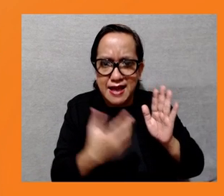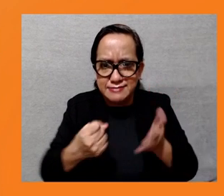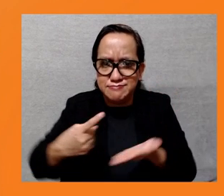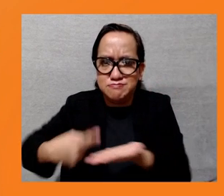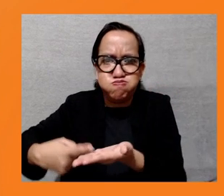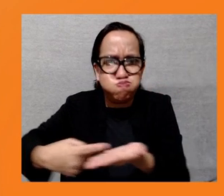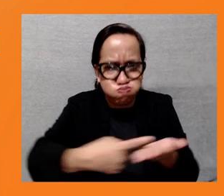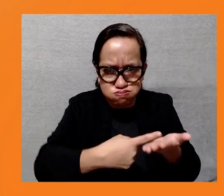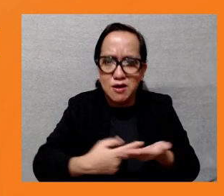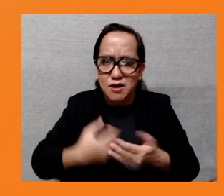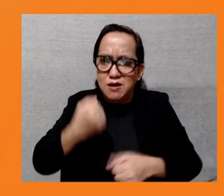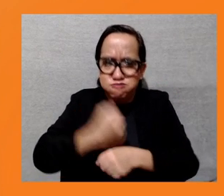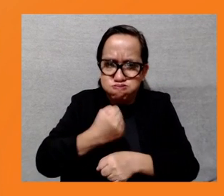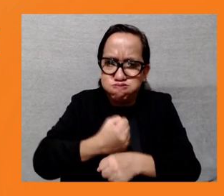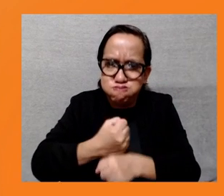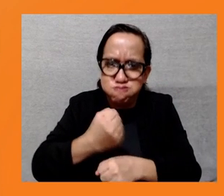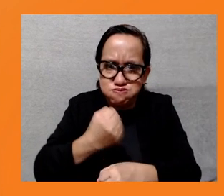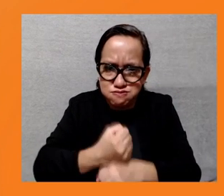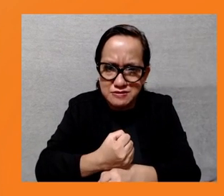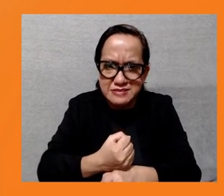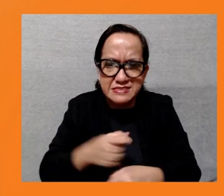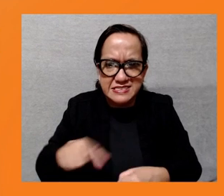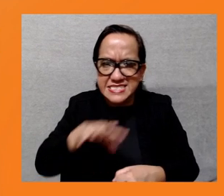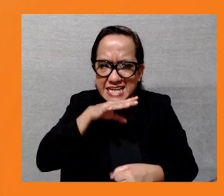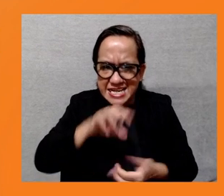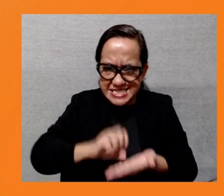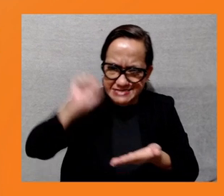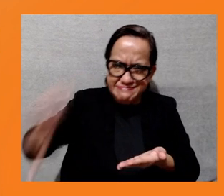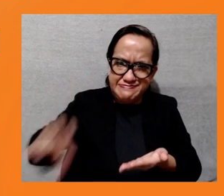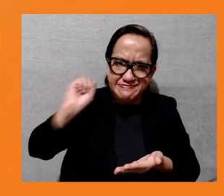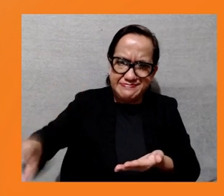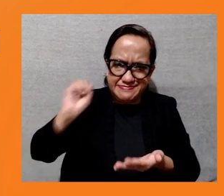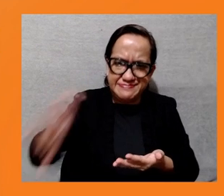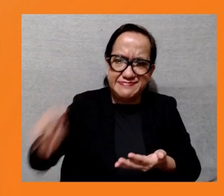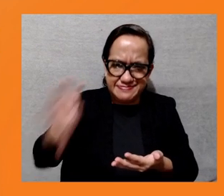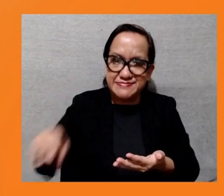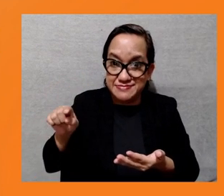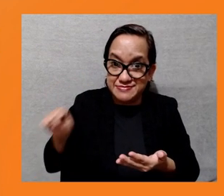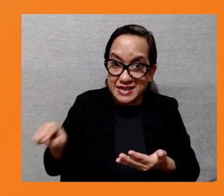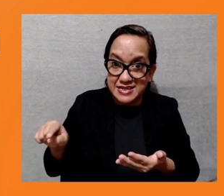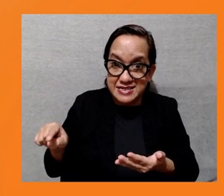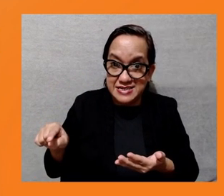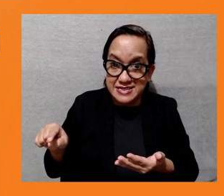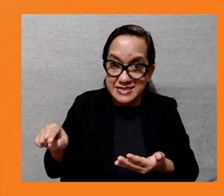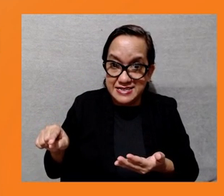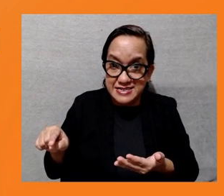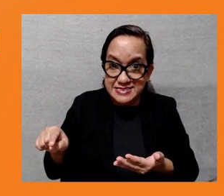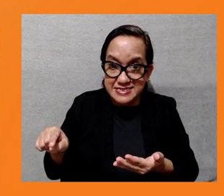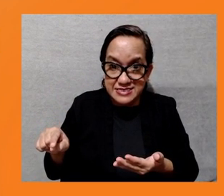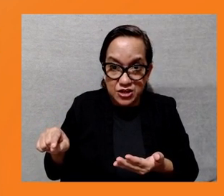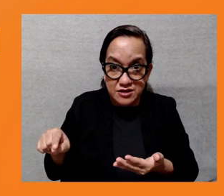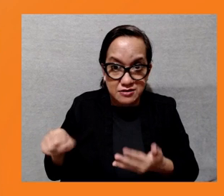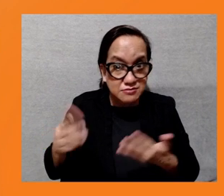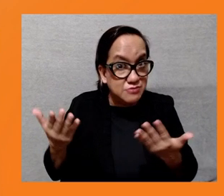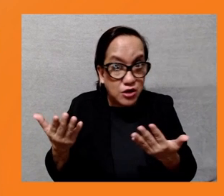-energy. And it clearly should be not your first option. We need to look really at a circular economy